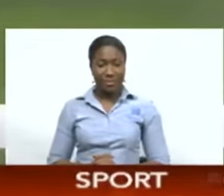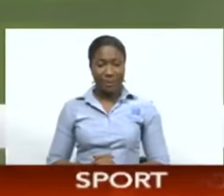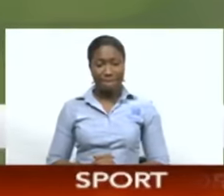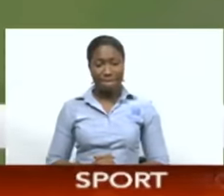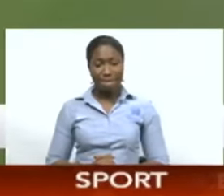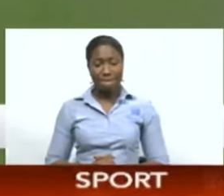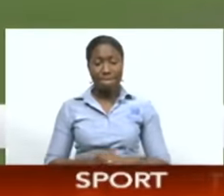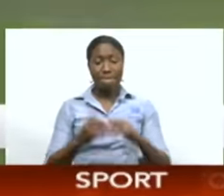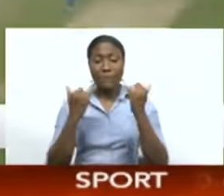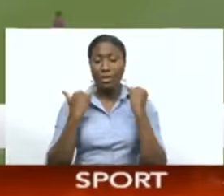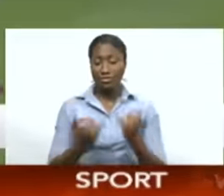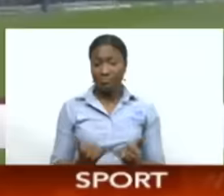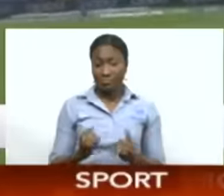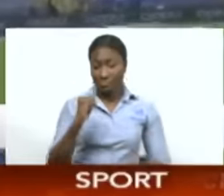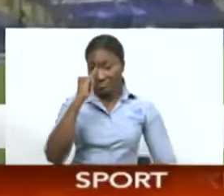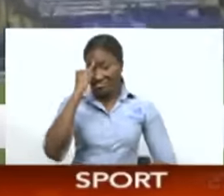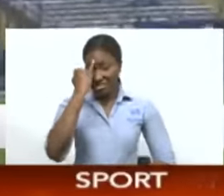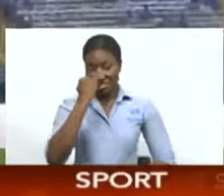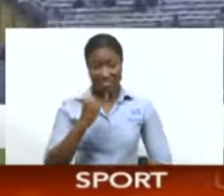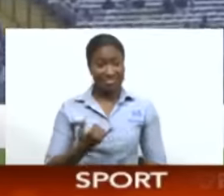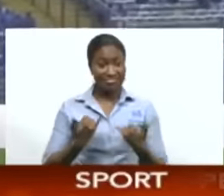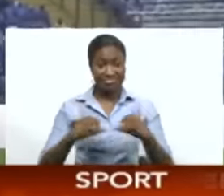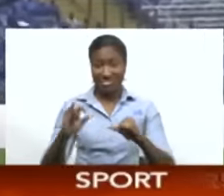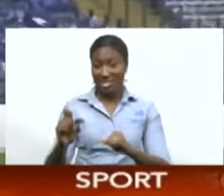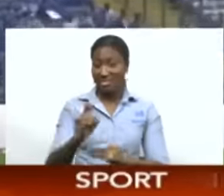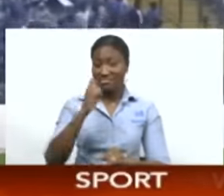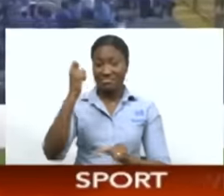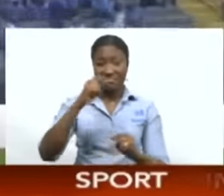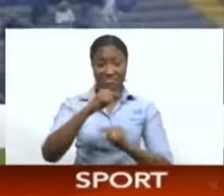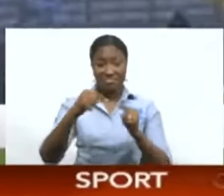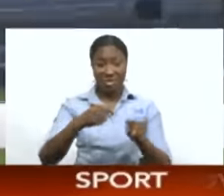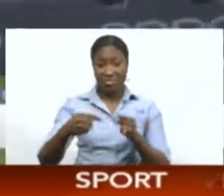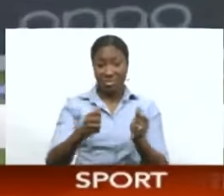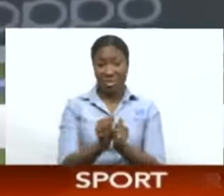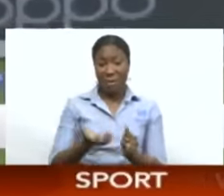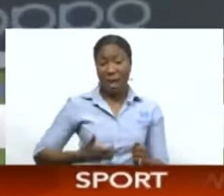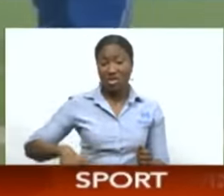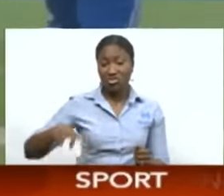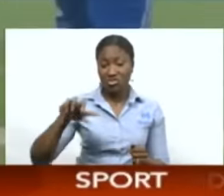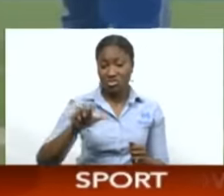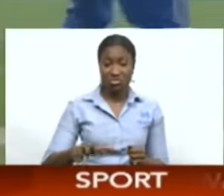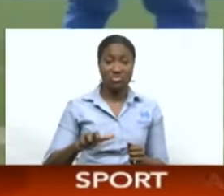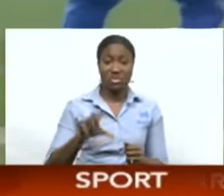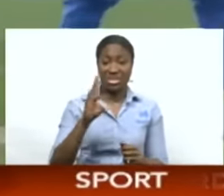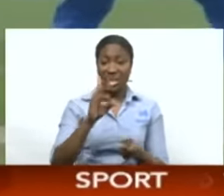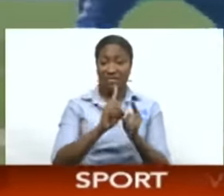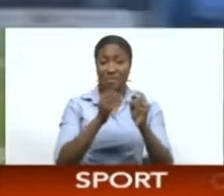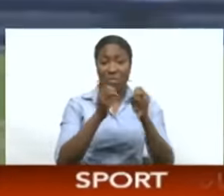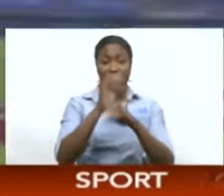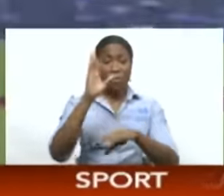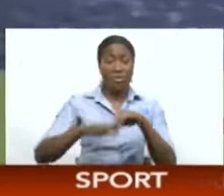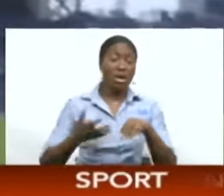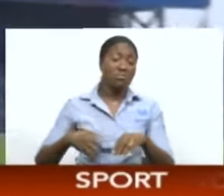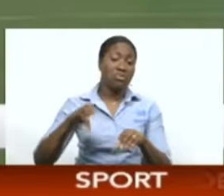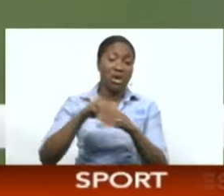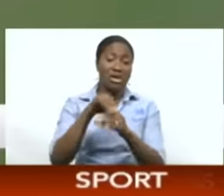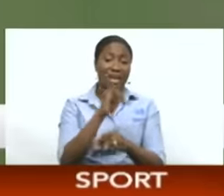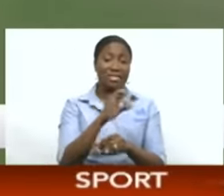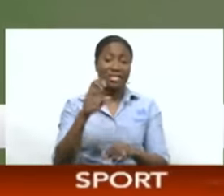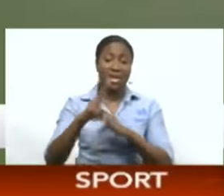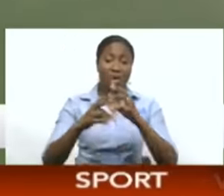India remains unbeaten as Virat Kohli's century against Bangladesh led the men in blue to a seven-wicket victory in the ICC World Cup today.